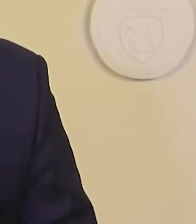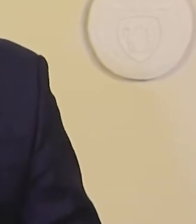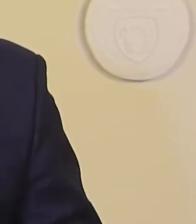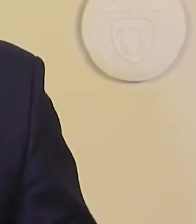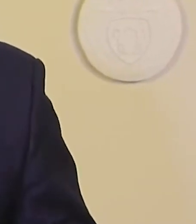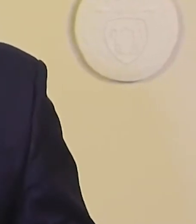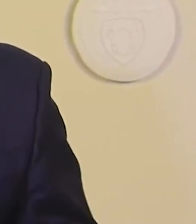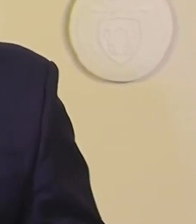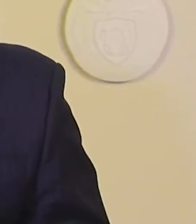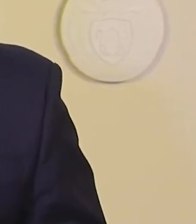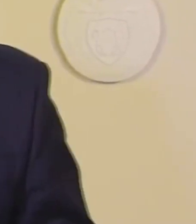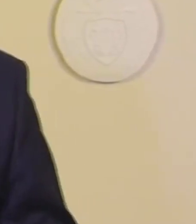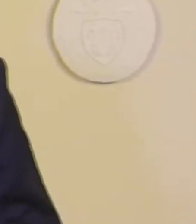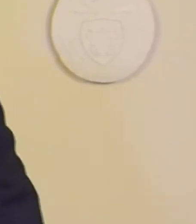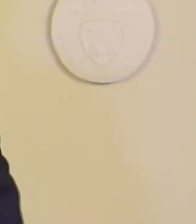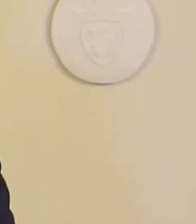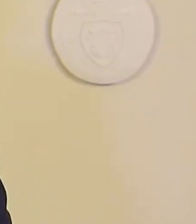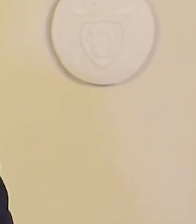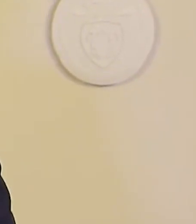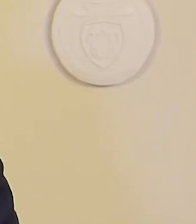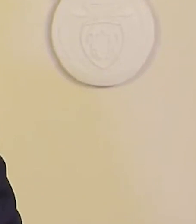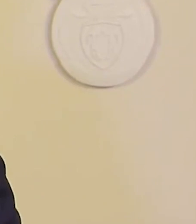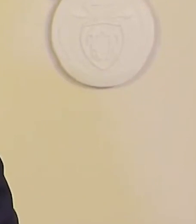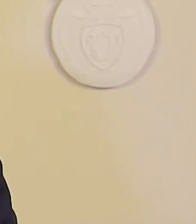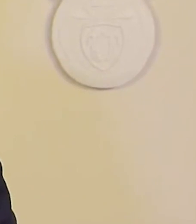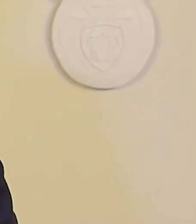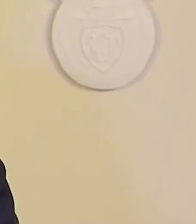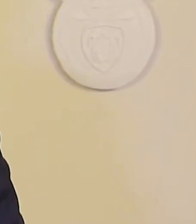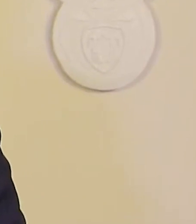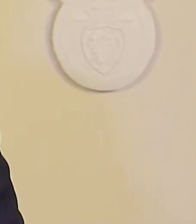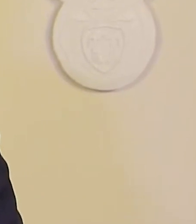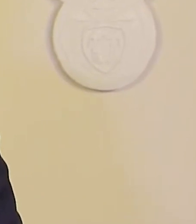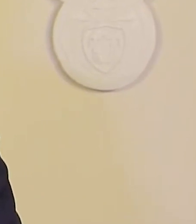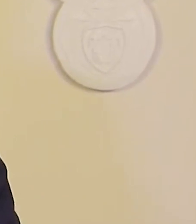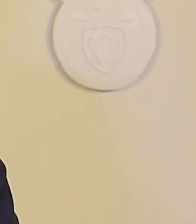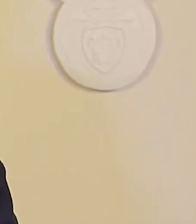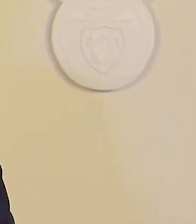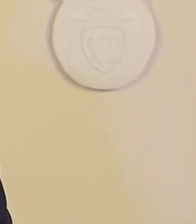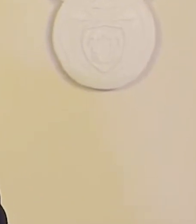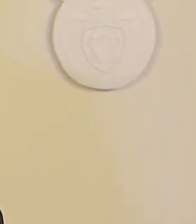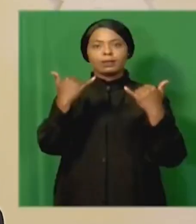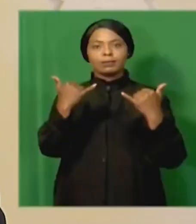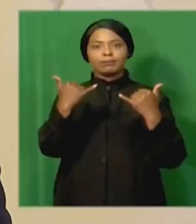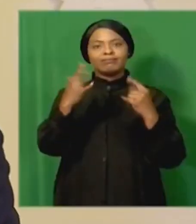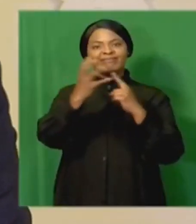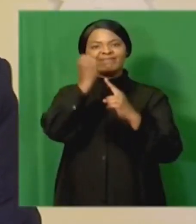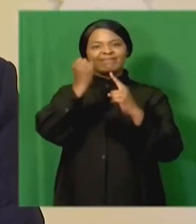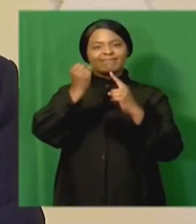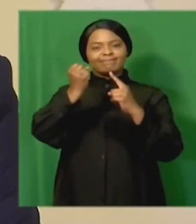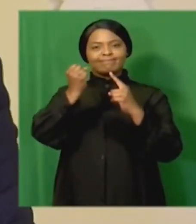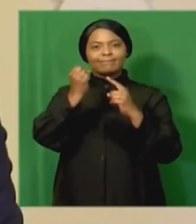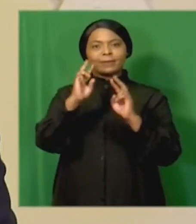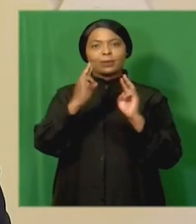My fellow South Africans, I'm addressing you this evening on the fulfillment of a responsibility